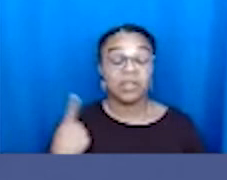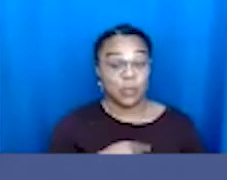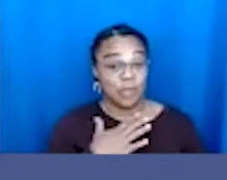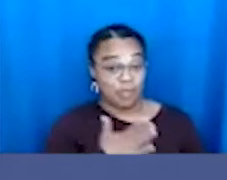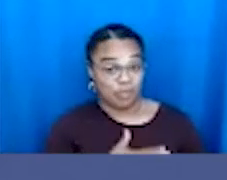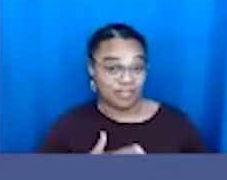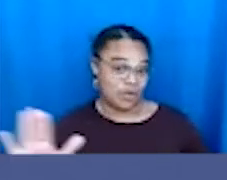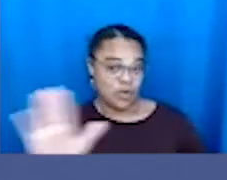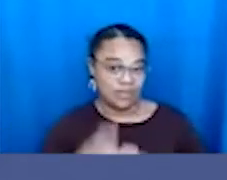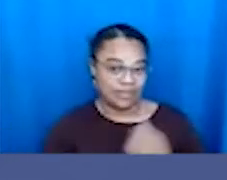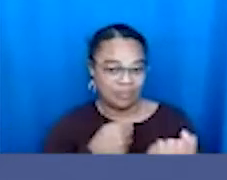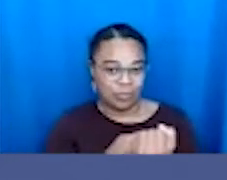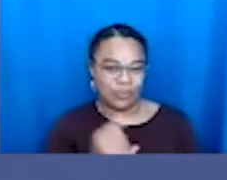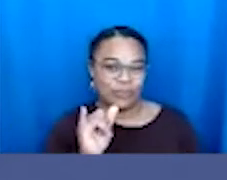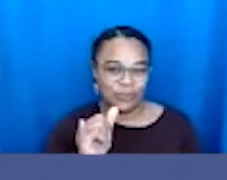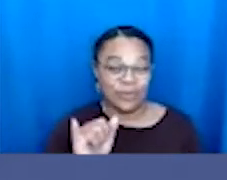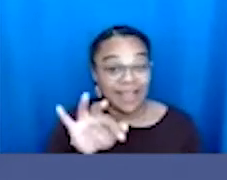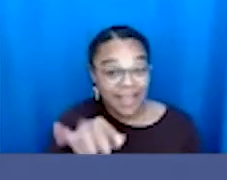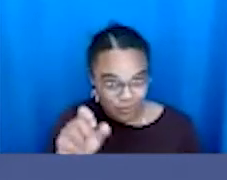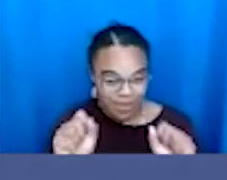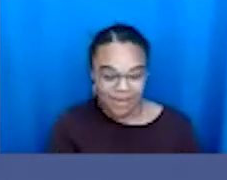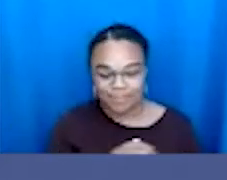your support with that if you're able.